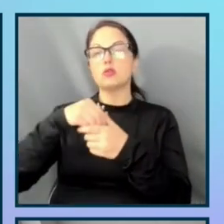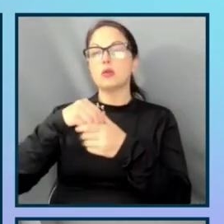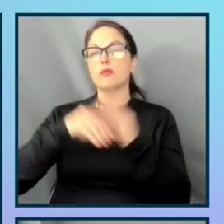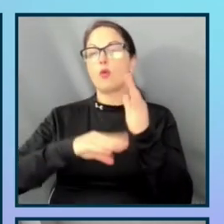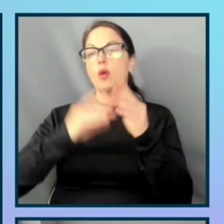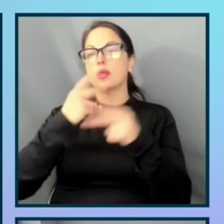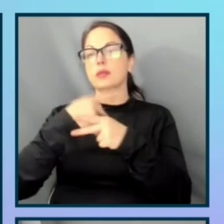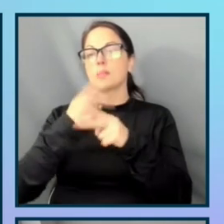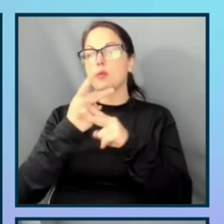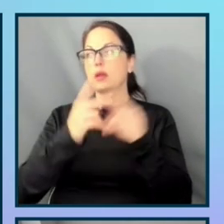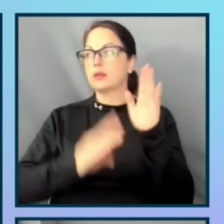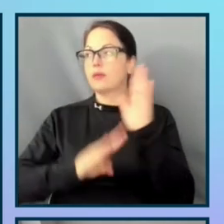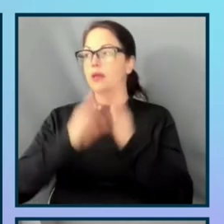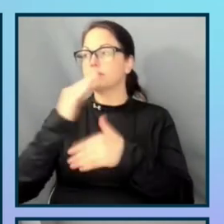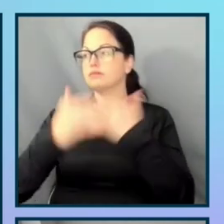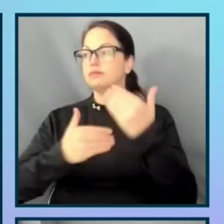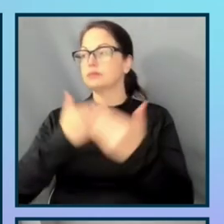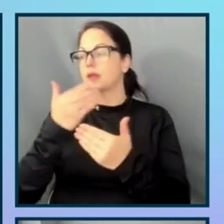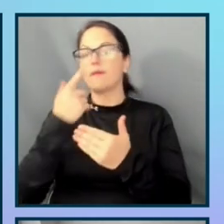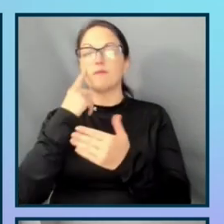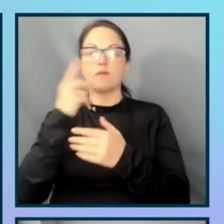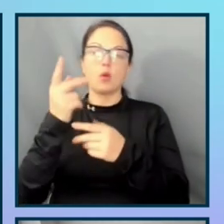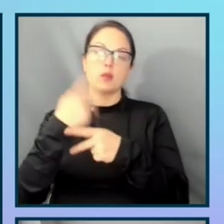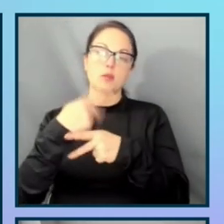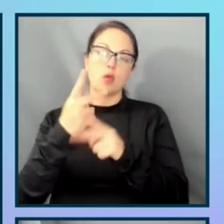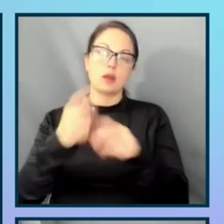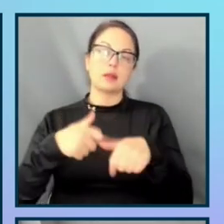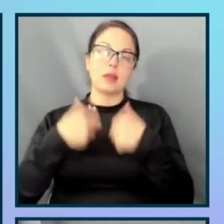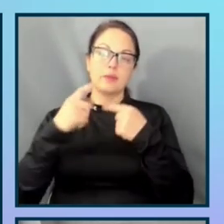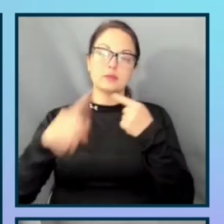in each of the product life cycle phase.